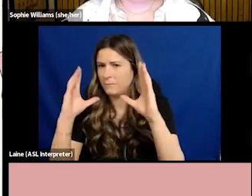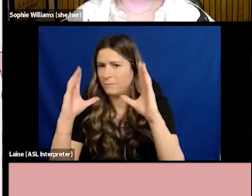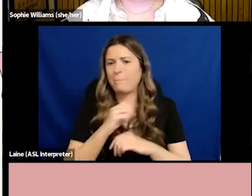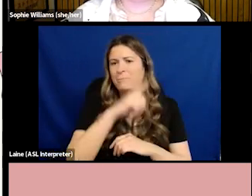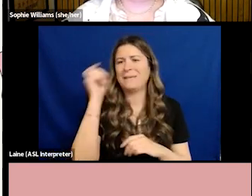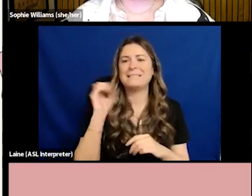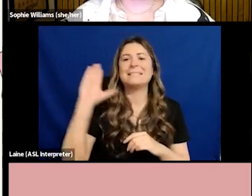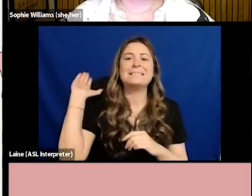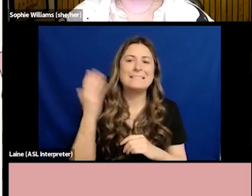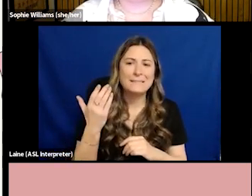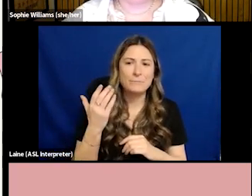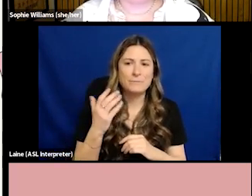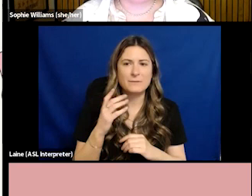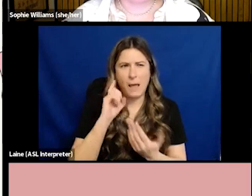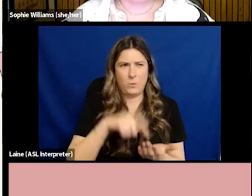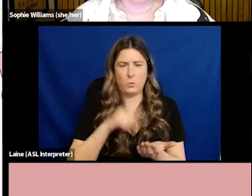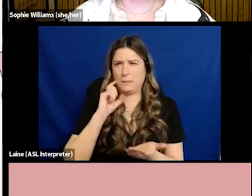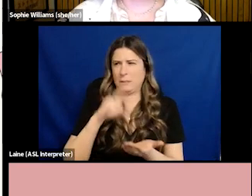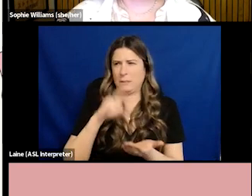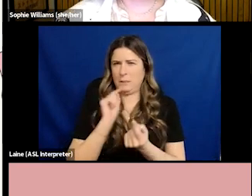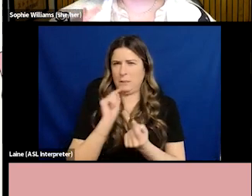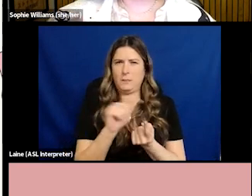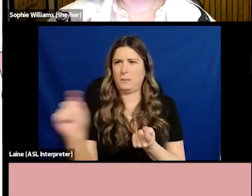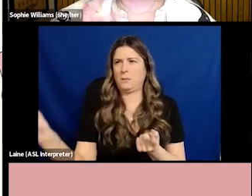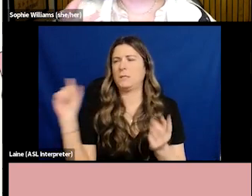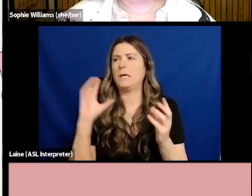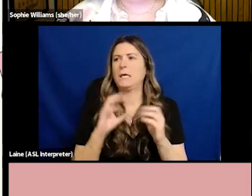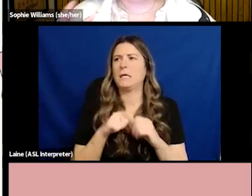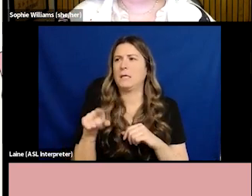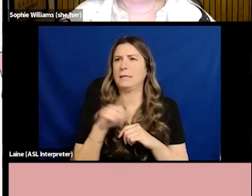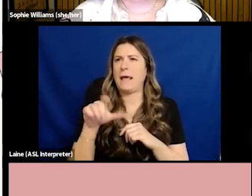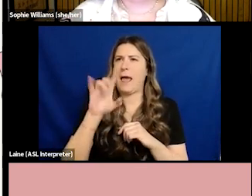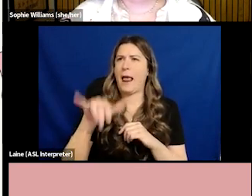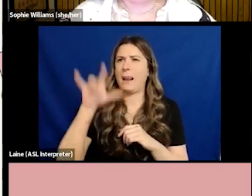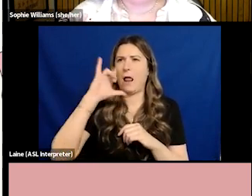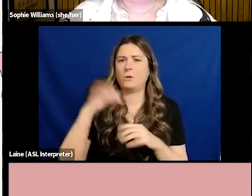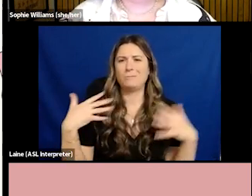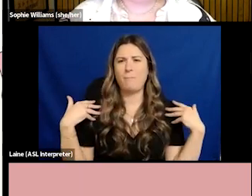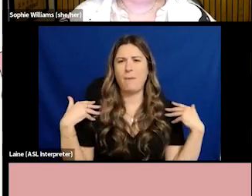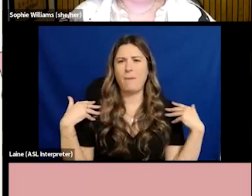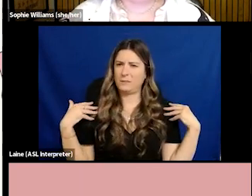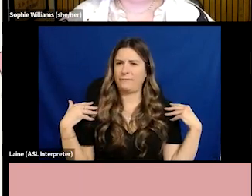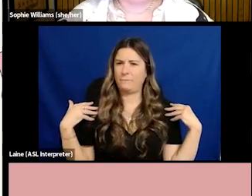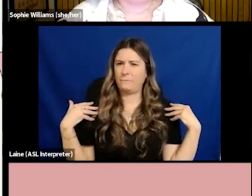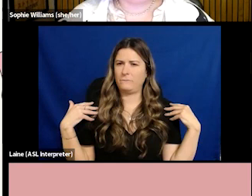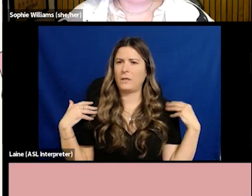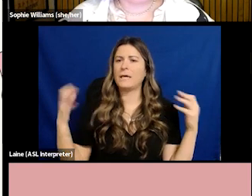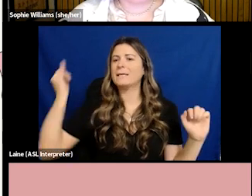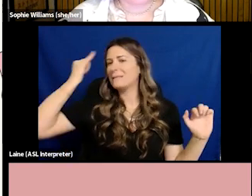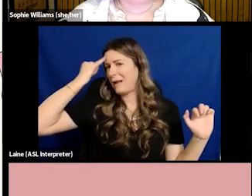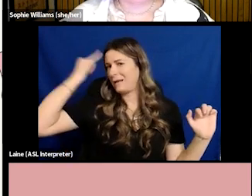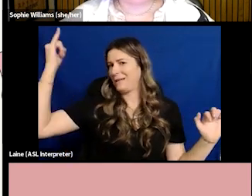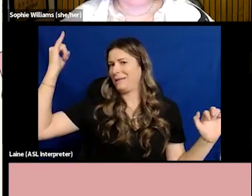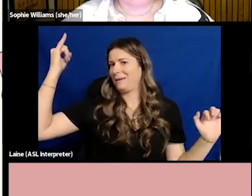seeing ally being used as a passive word, as something that you can think or feel or believe. And I think it's really important that we all